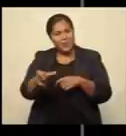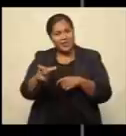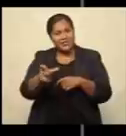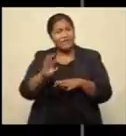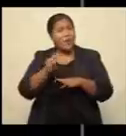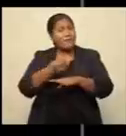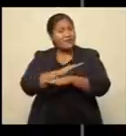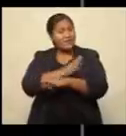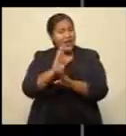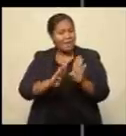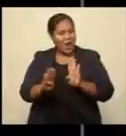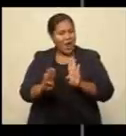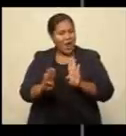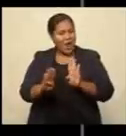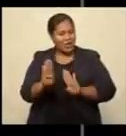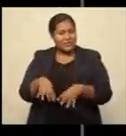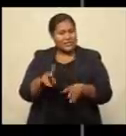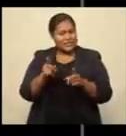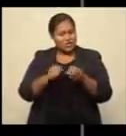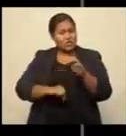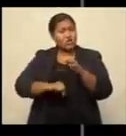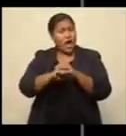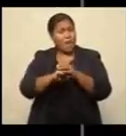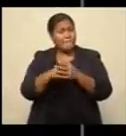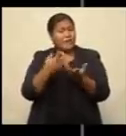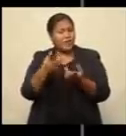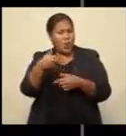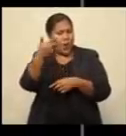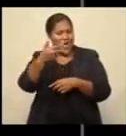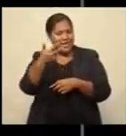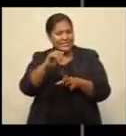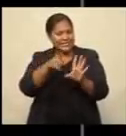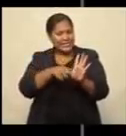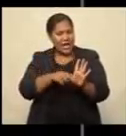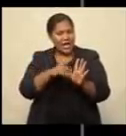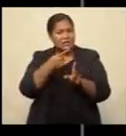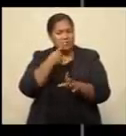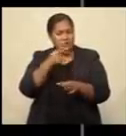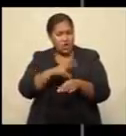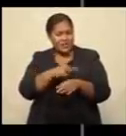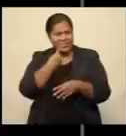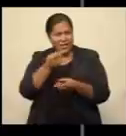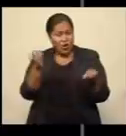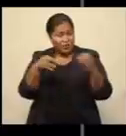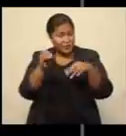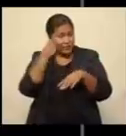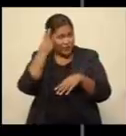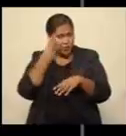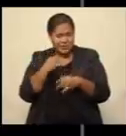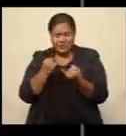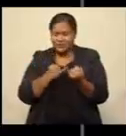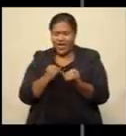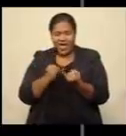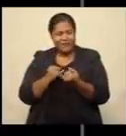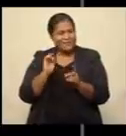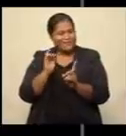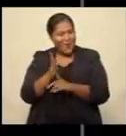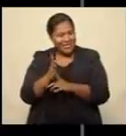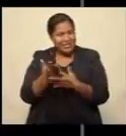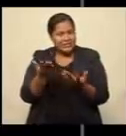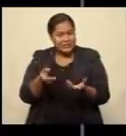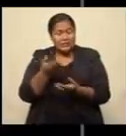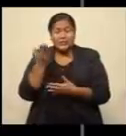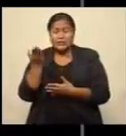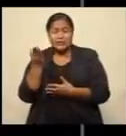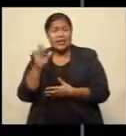biology. As a top ecologist for 18 years, Dr. Mangubhai says the contribution of women is immeasurable and is urging